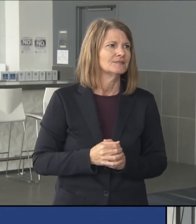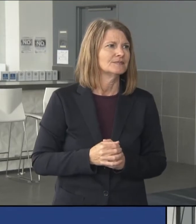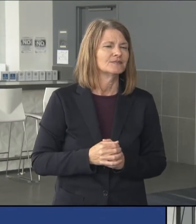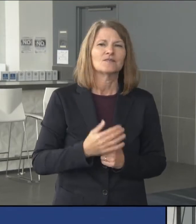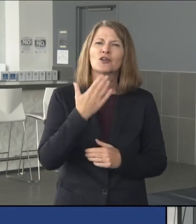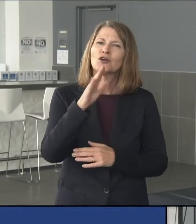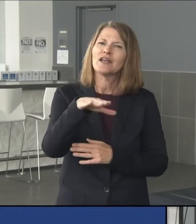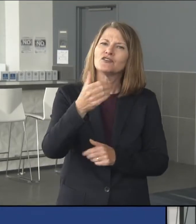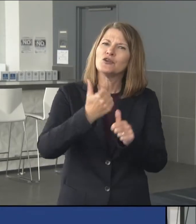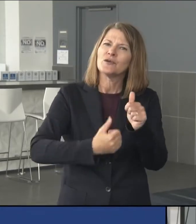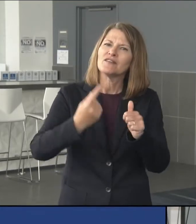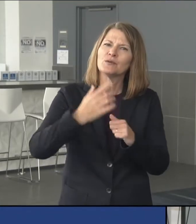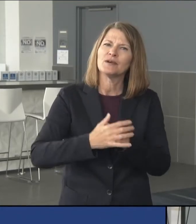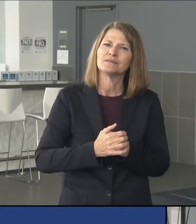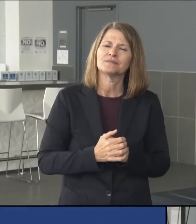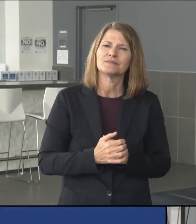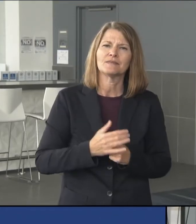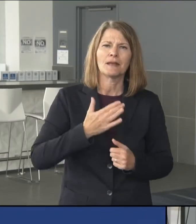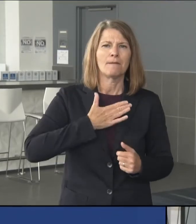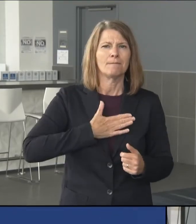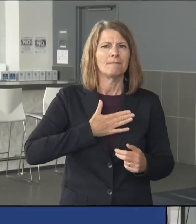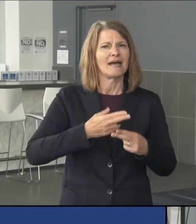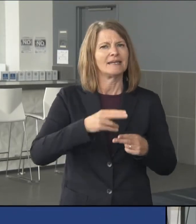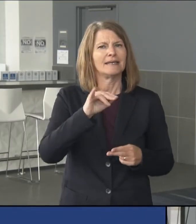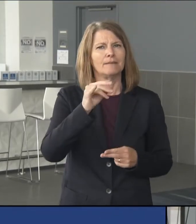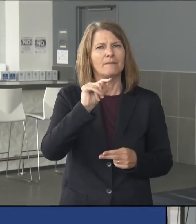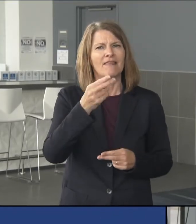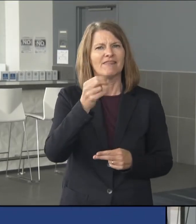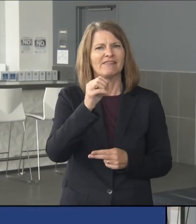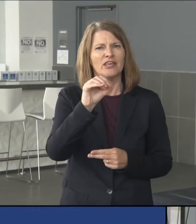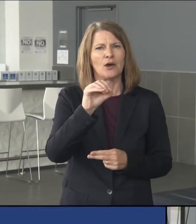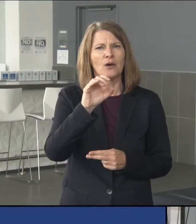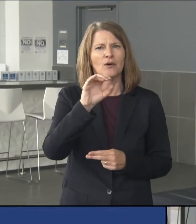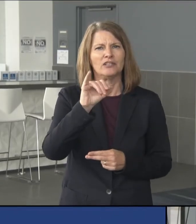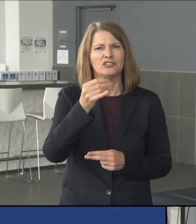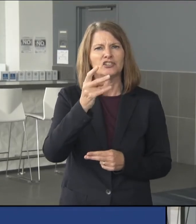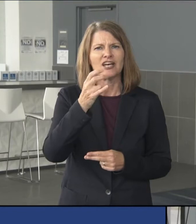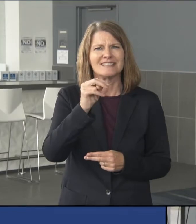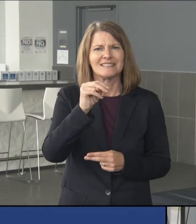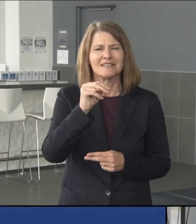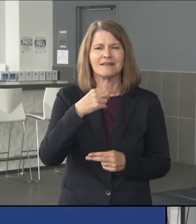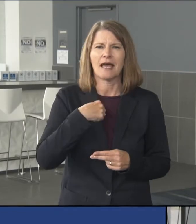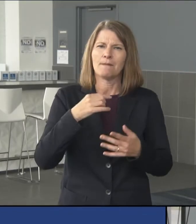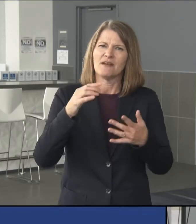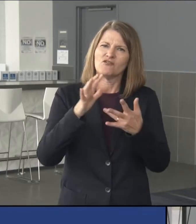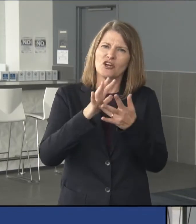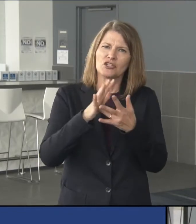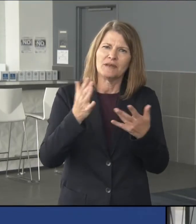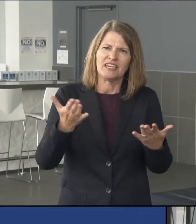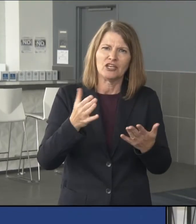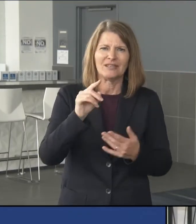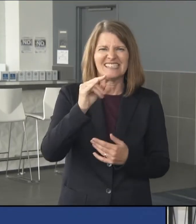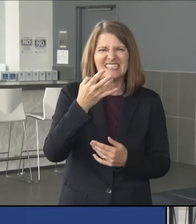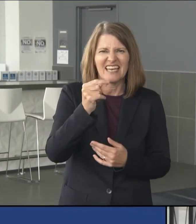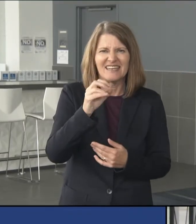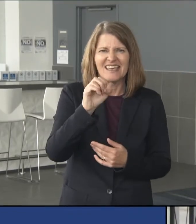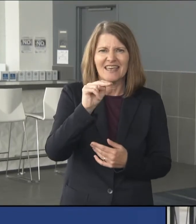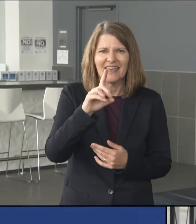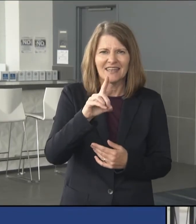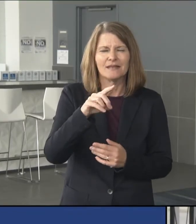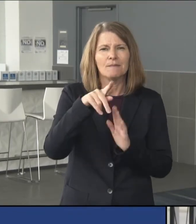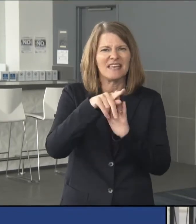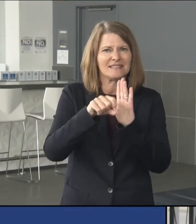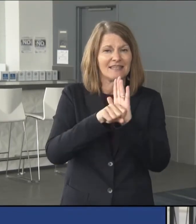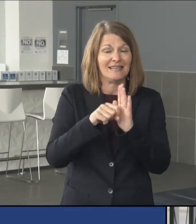Good afternoon, everyone. My name is Theo Johnson. I'm a freshman tight end here at Penn State. This past season,